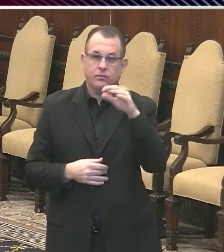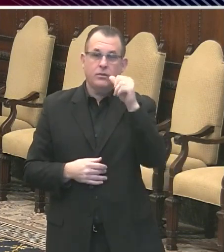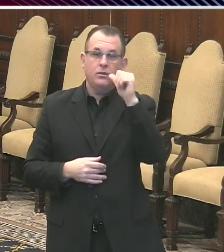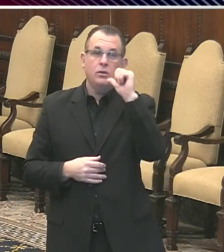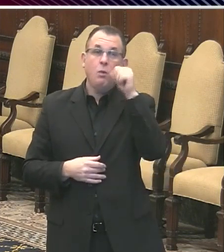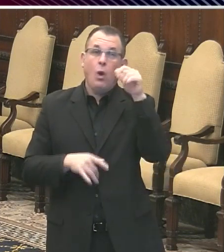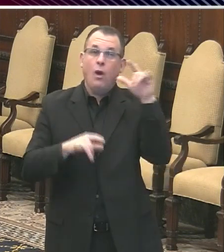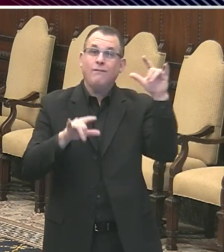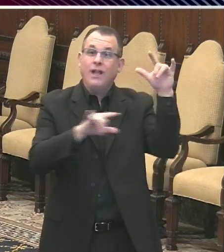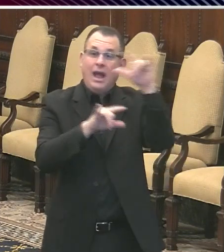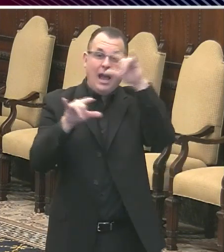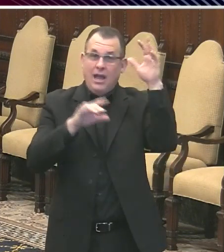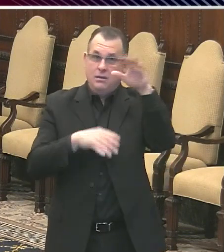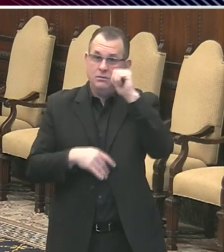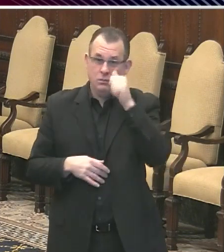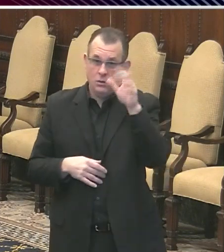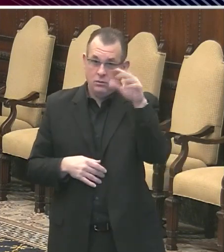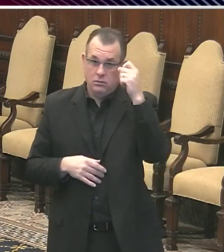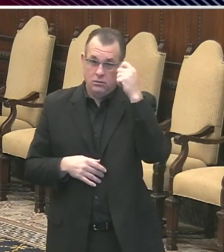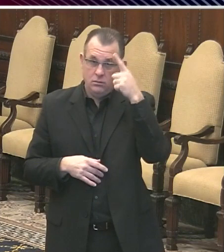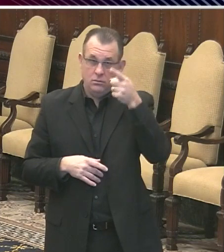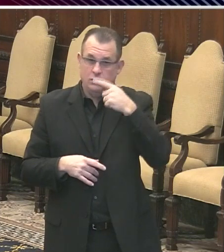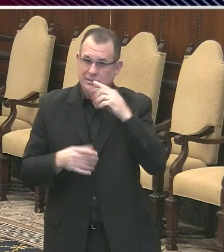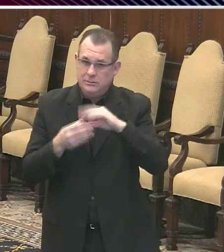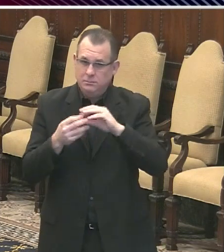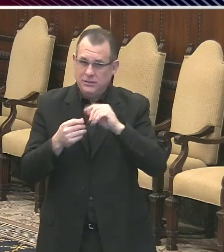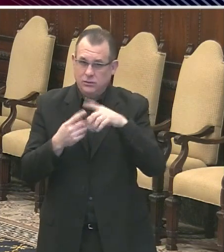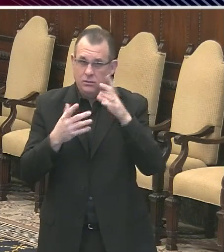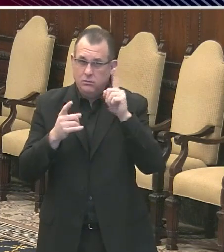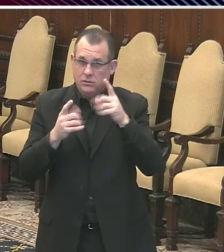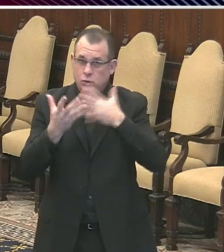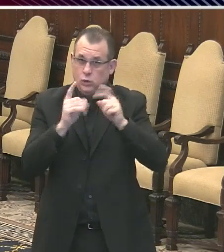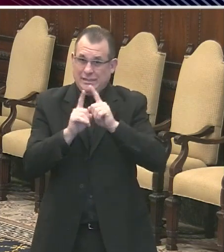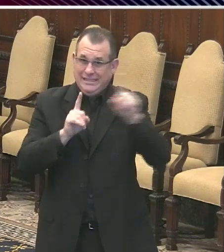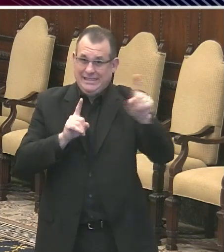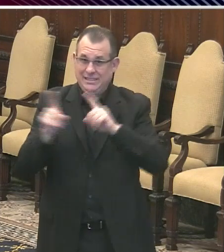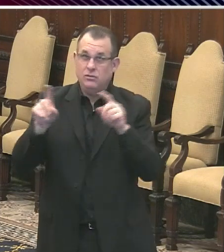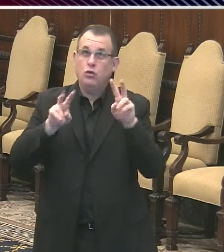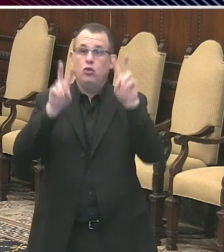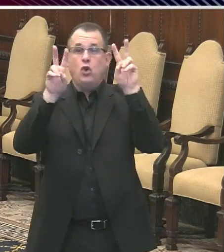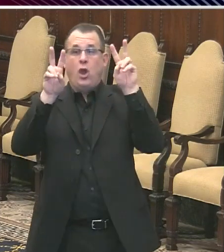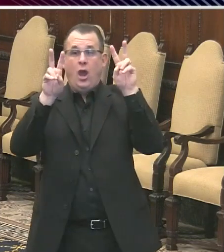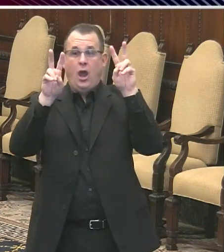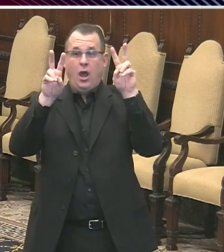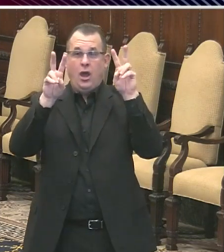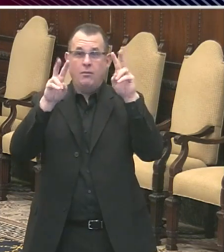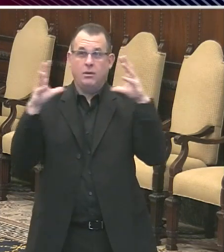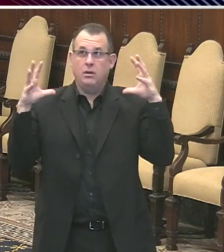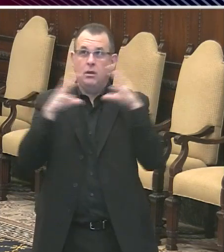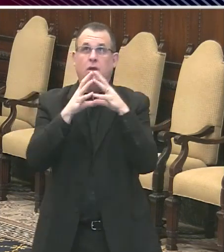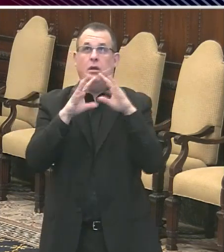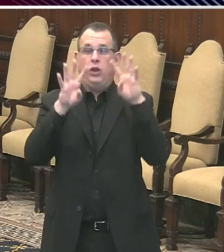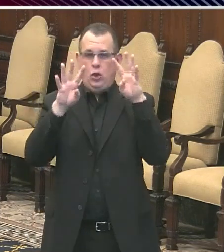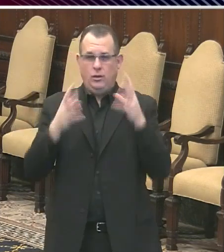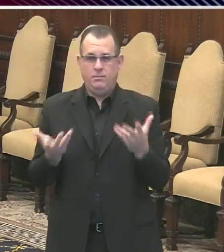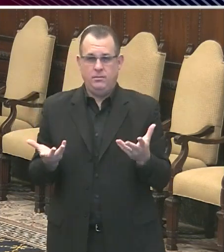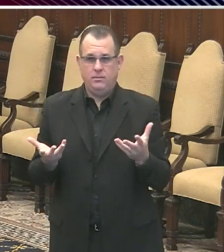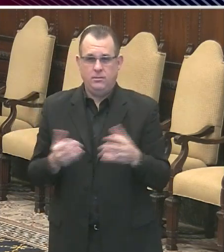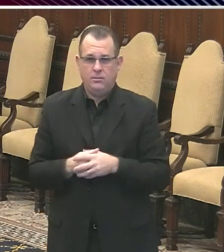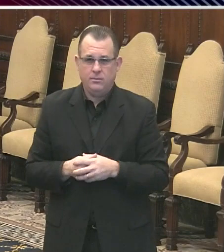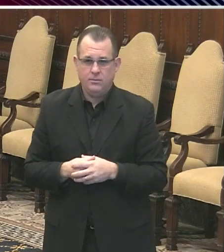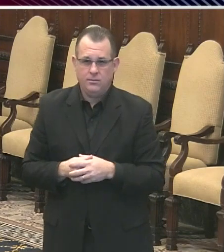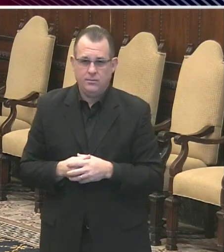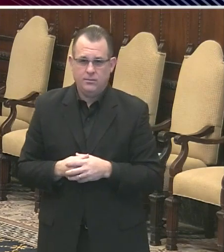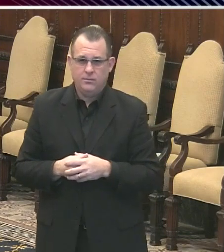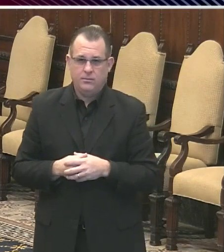mentioned, you know, the need to practice social distancing while observing that. Given that, do you think this is a